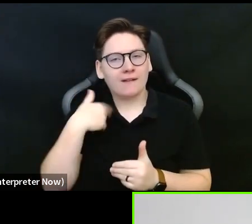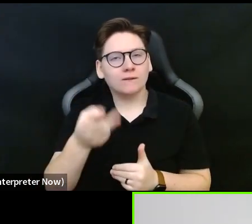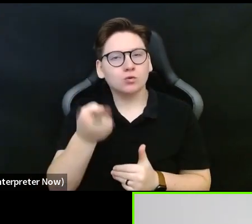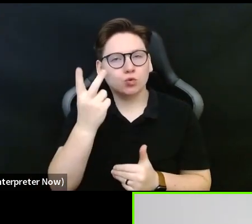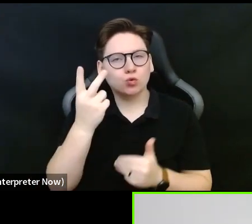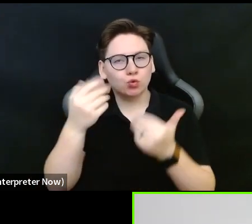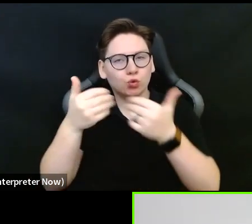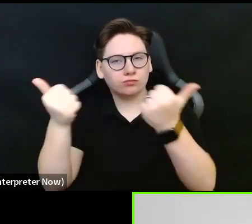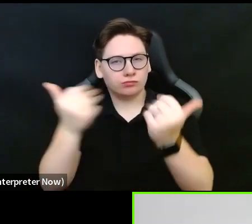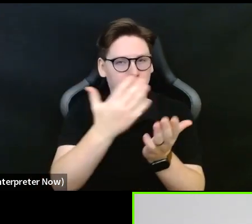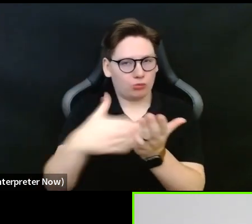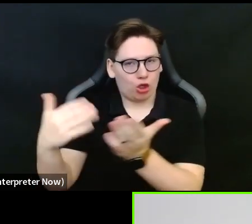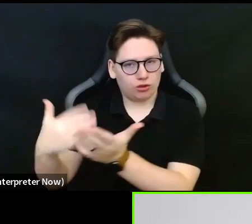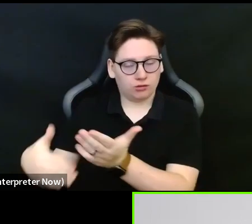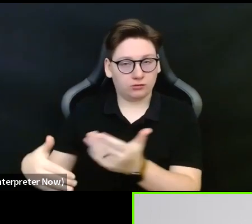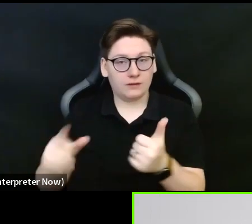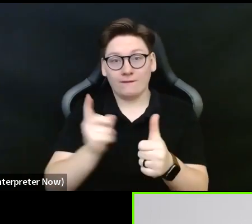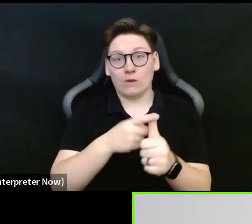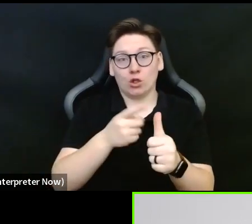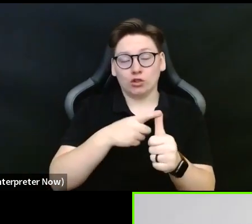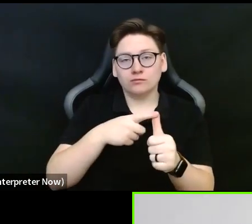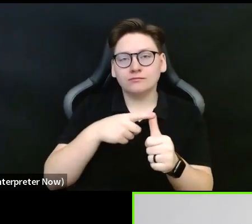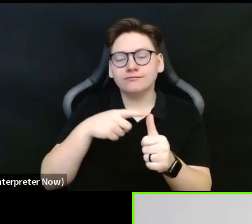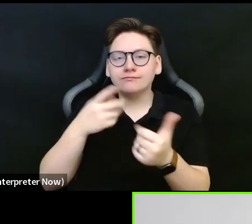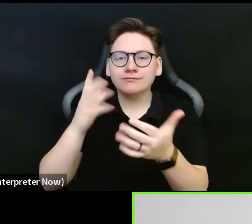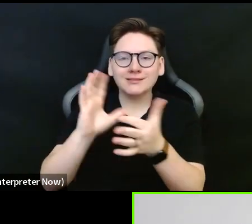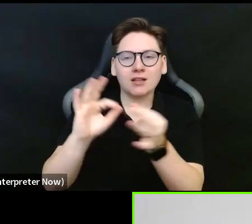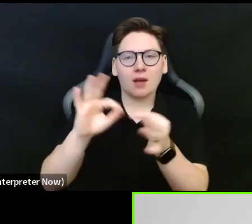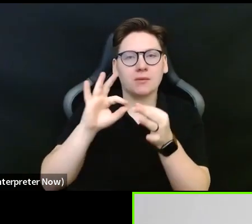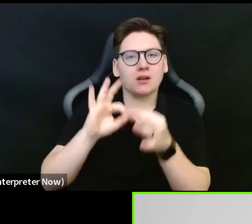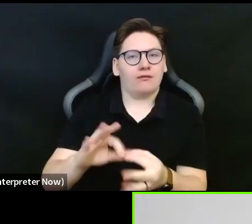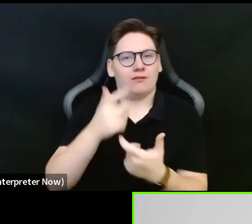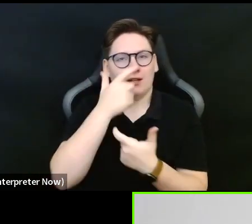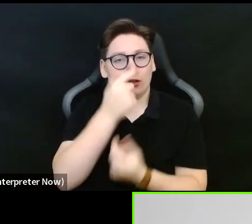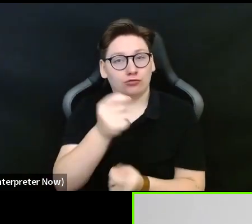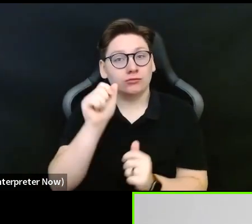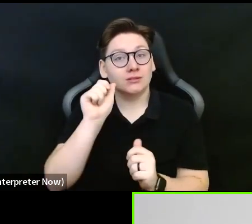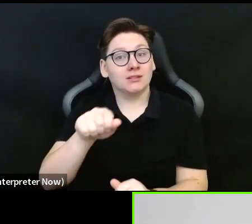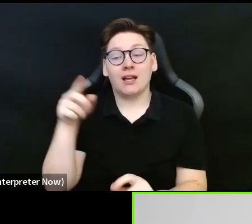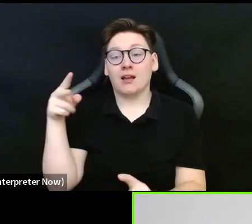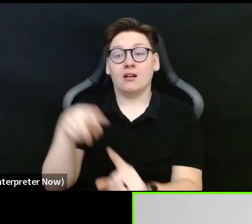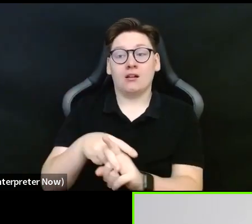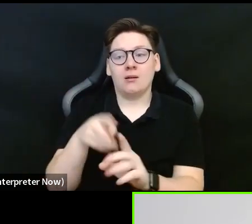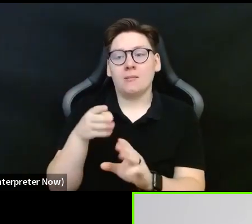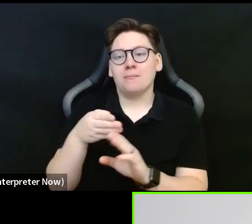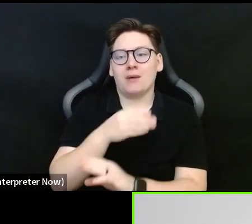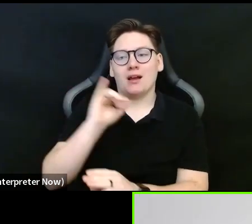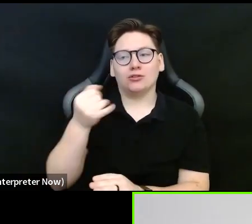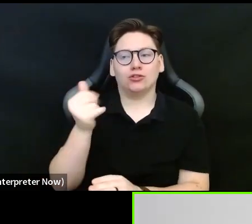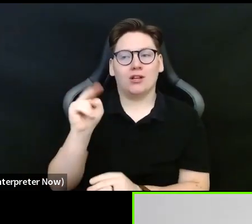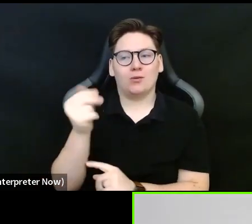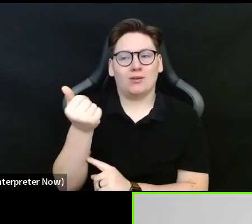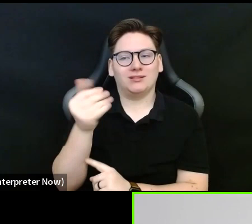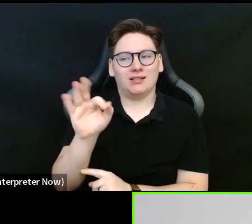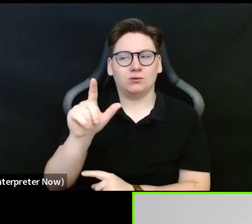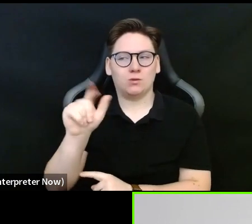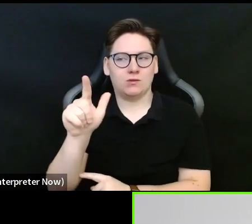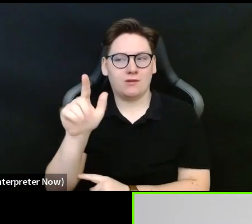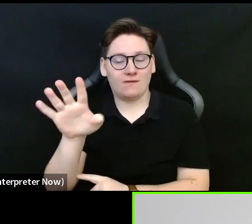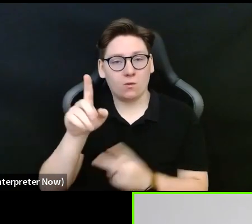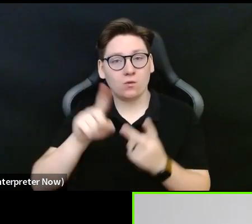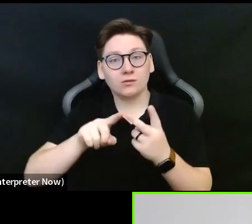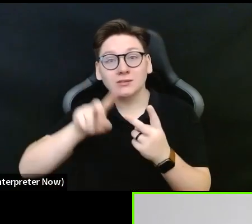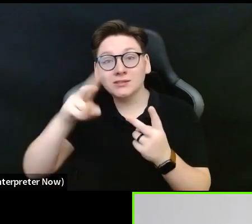part one is the statement of interest and applicants can apply by January 19th 2024. For part two, the full